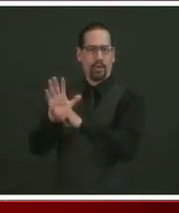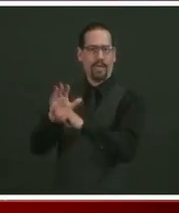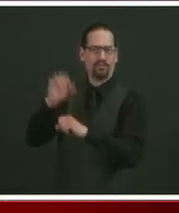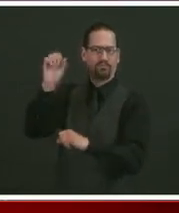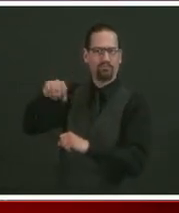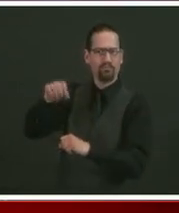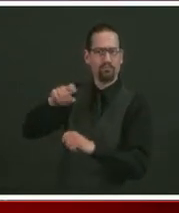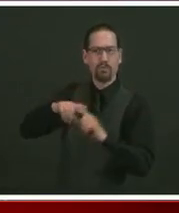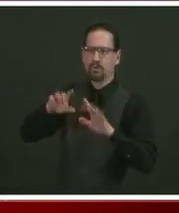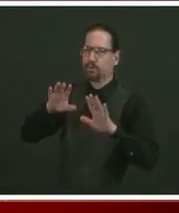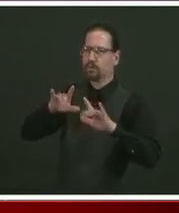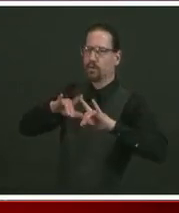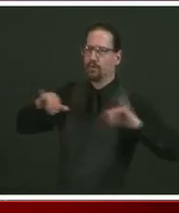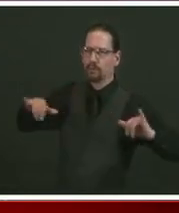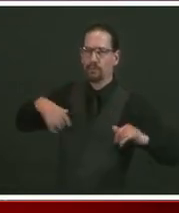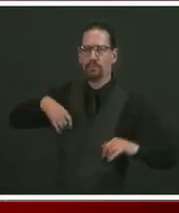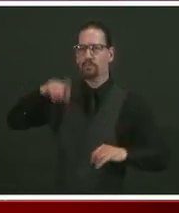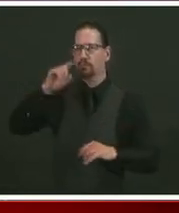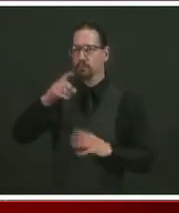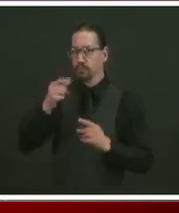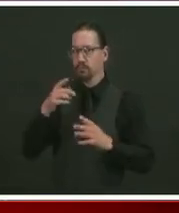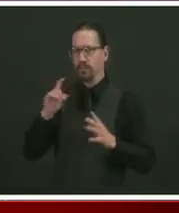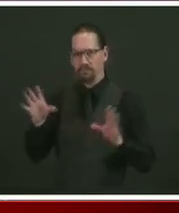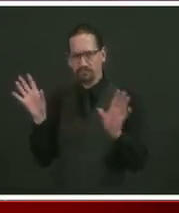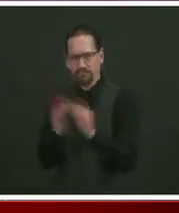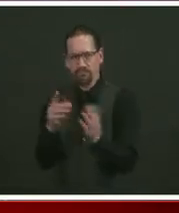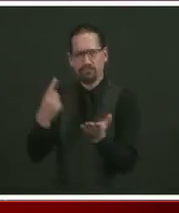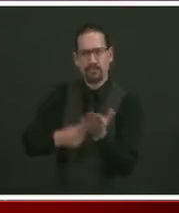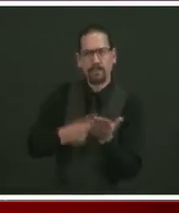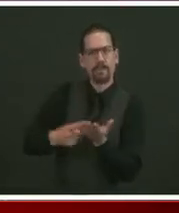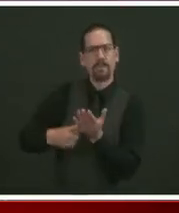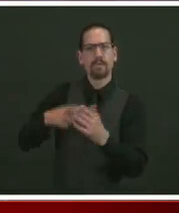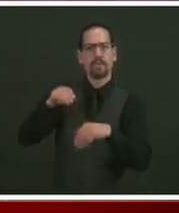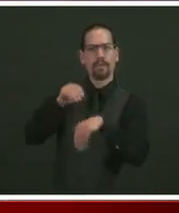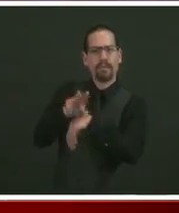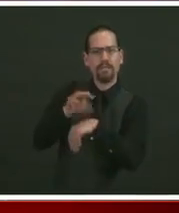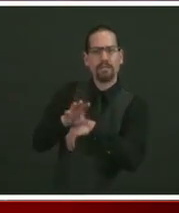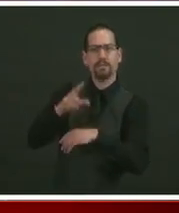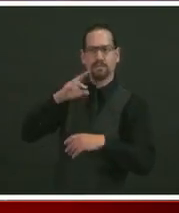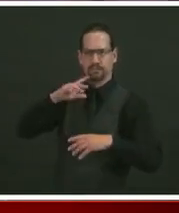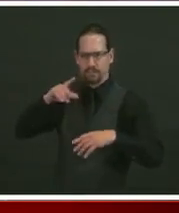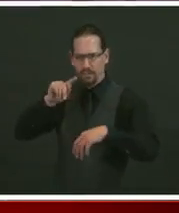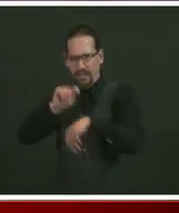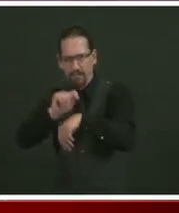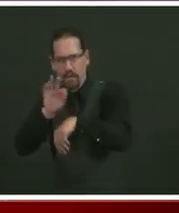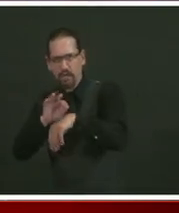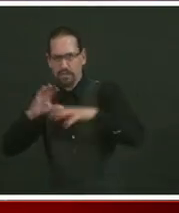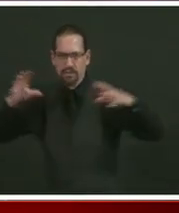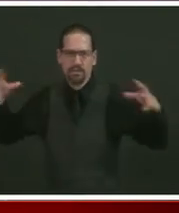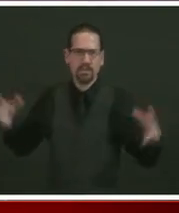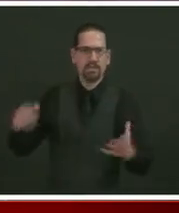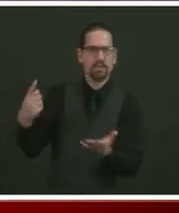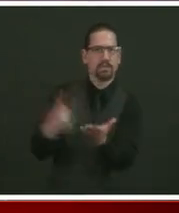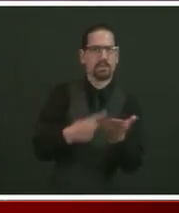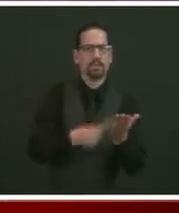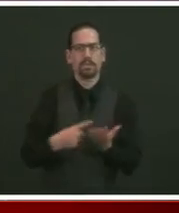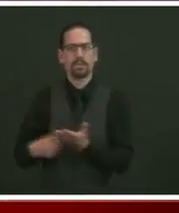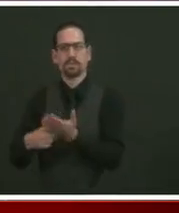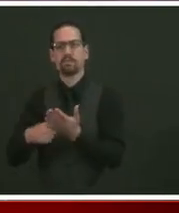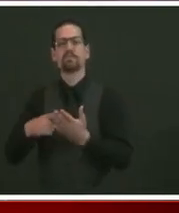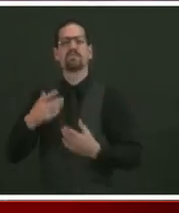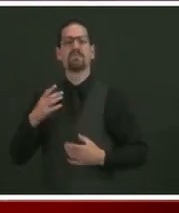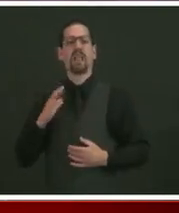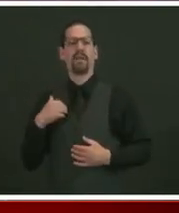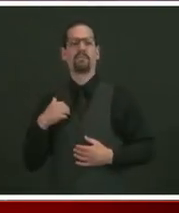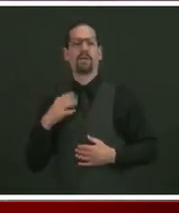we're also convening an advisory group to help us work on that, to work with my administration and my team to